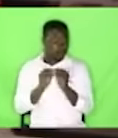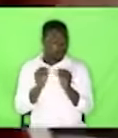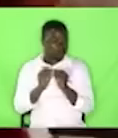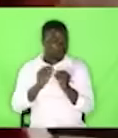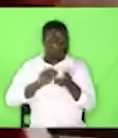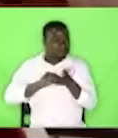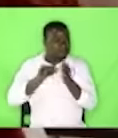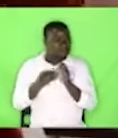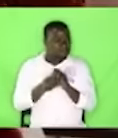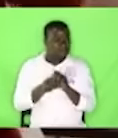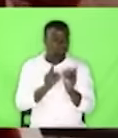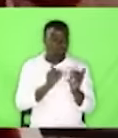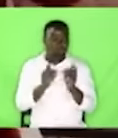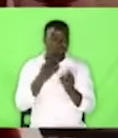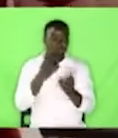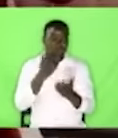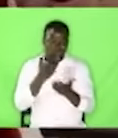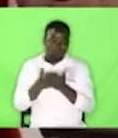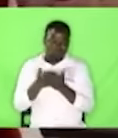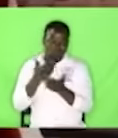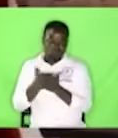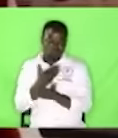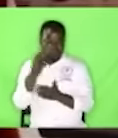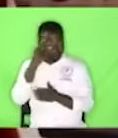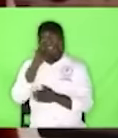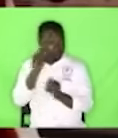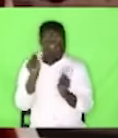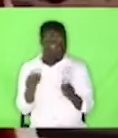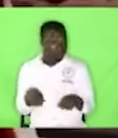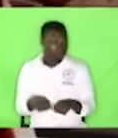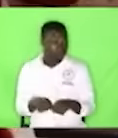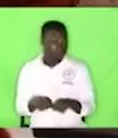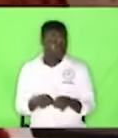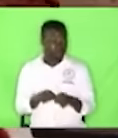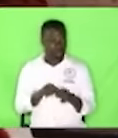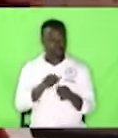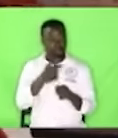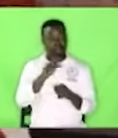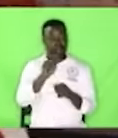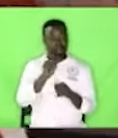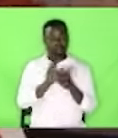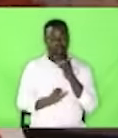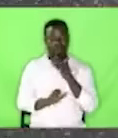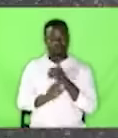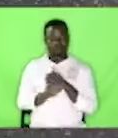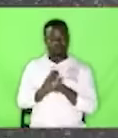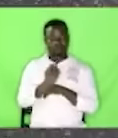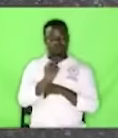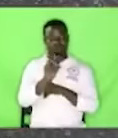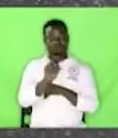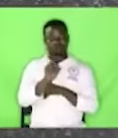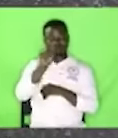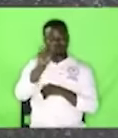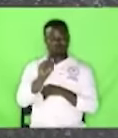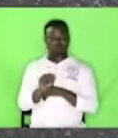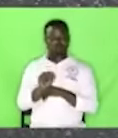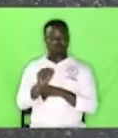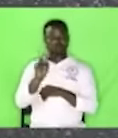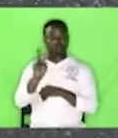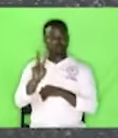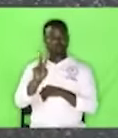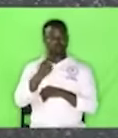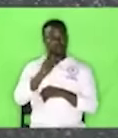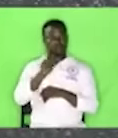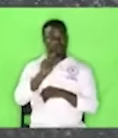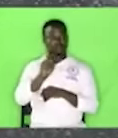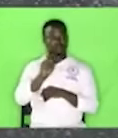good things for you. Genesis 12, verse 2. Genesis 12, verse